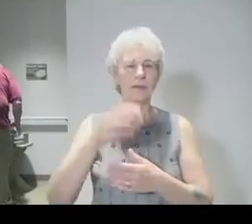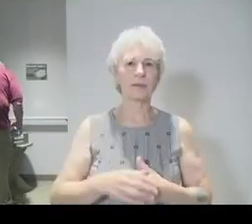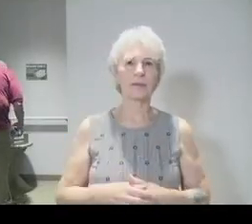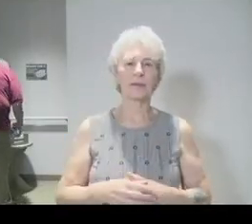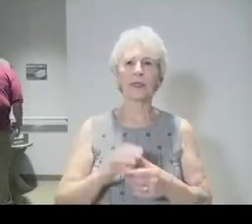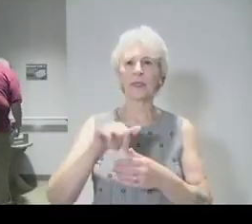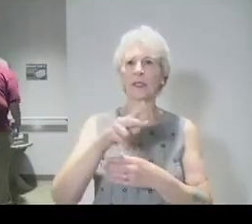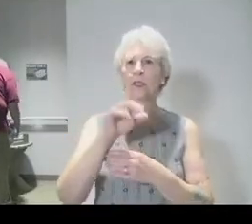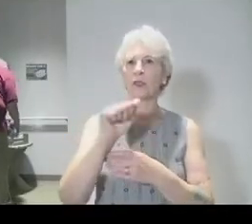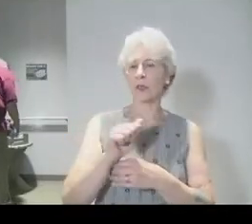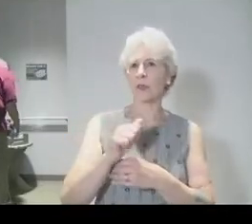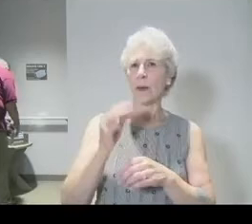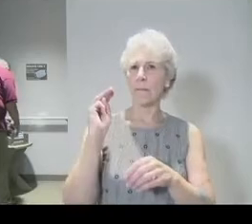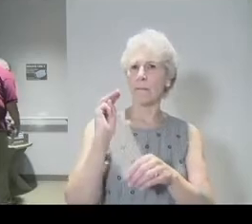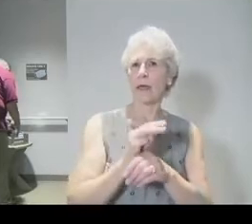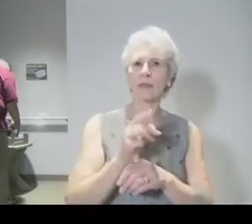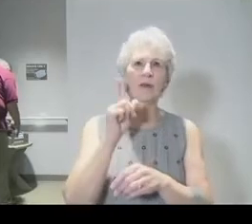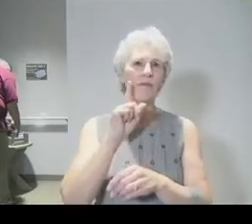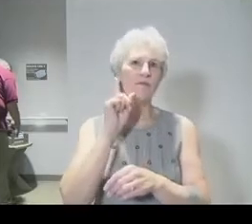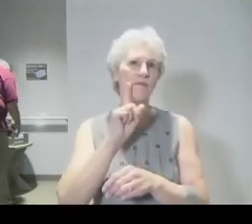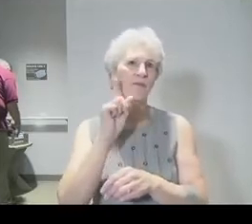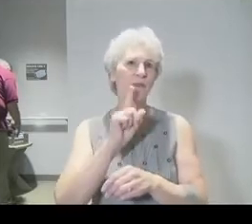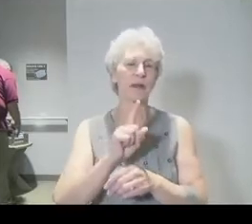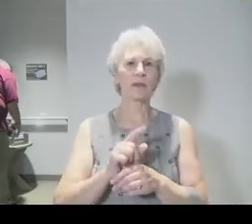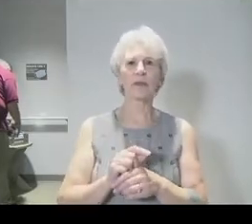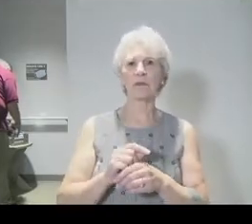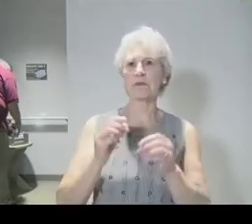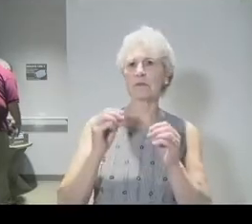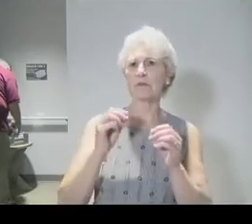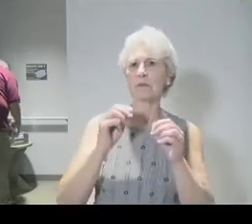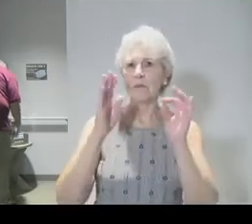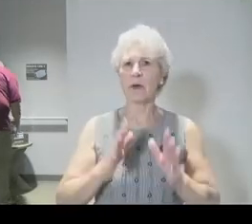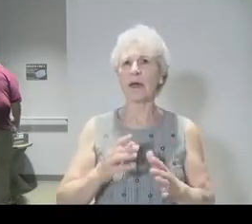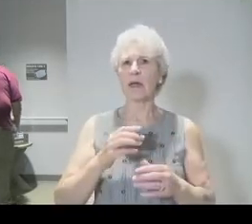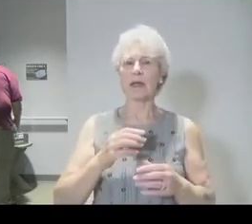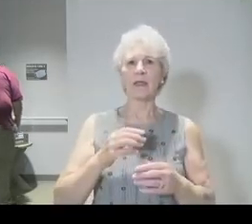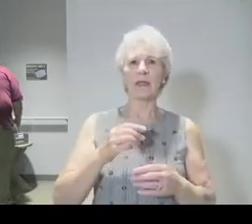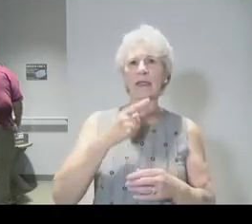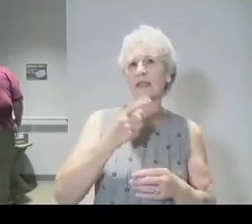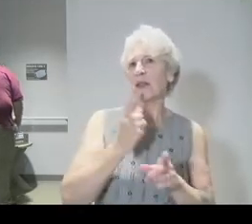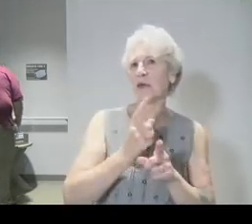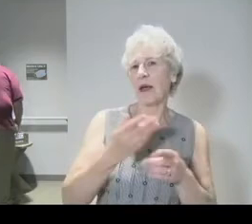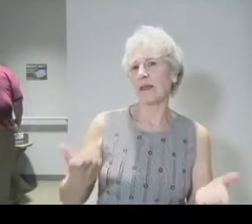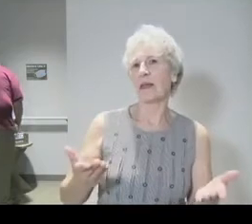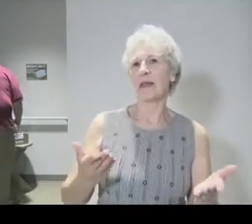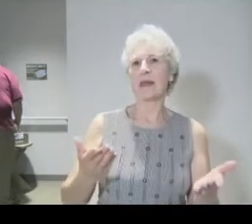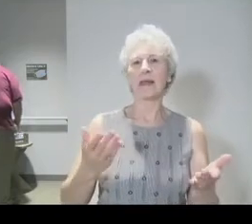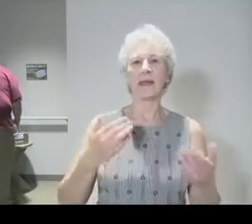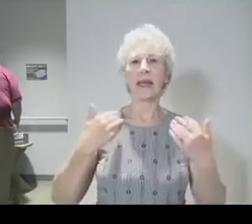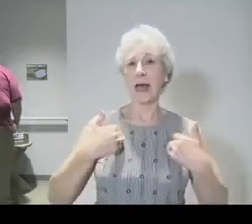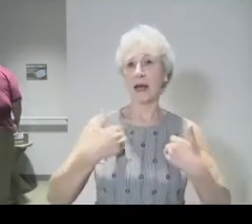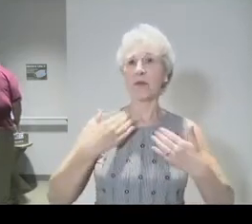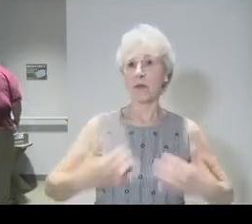Judas was a master faker. He said all the right things, wore all the right clothes, acted respectfully in